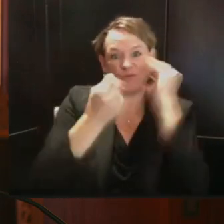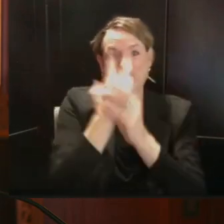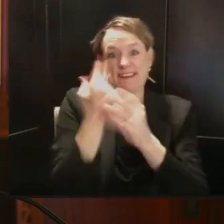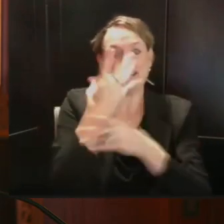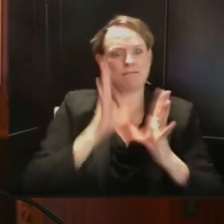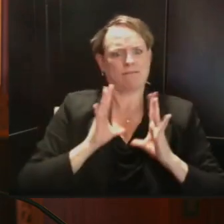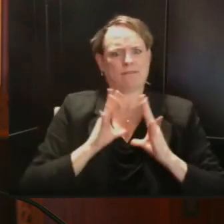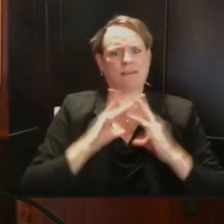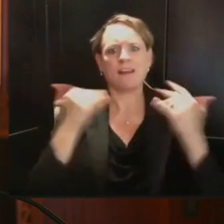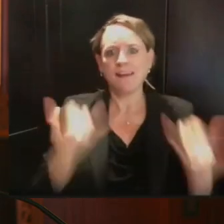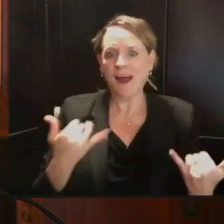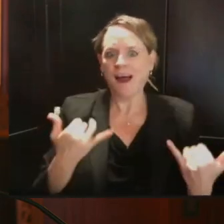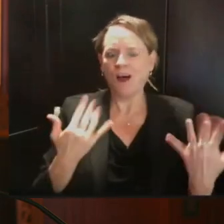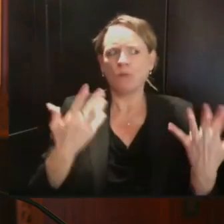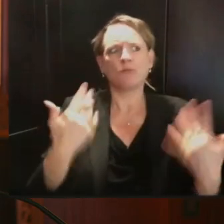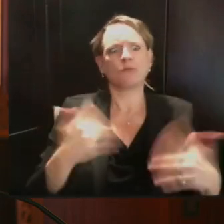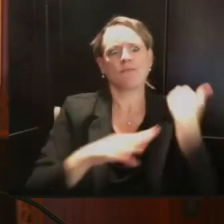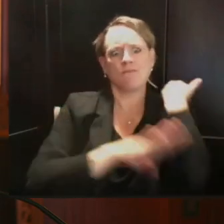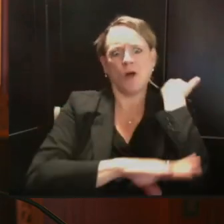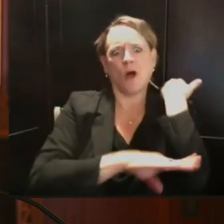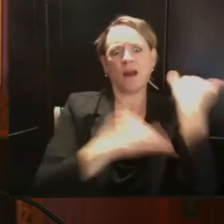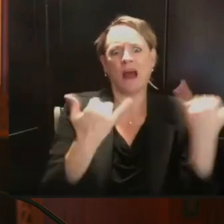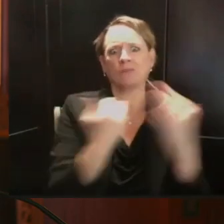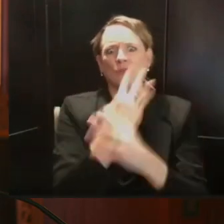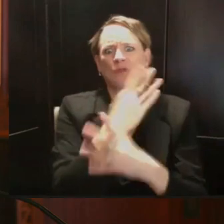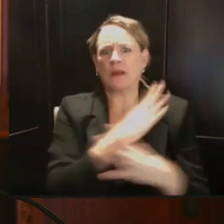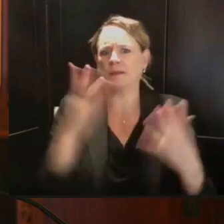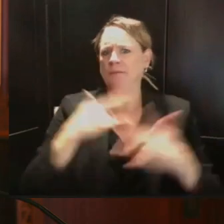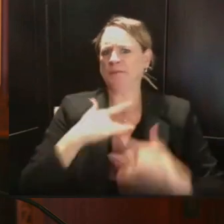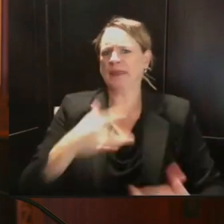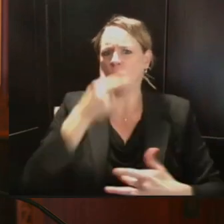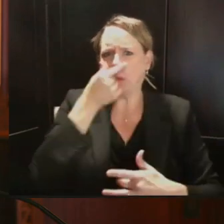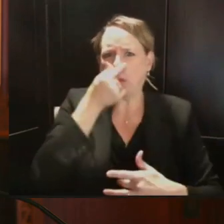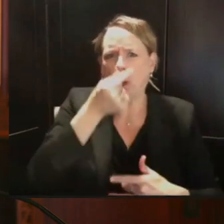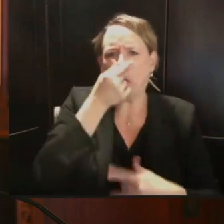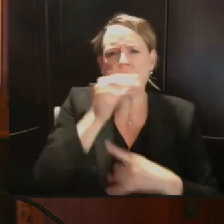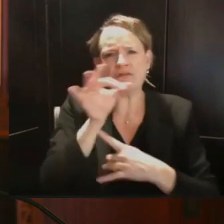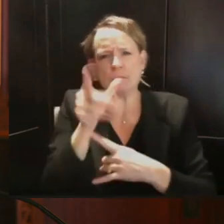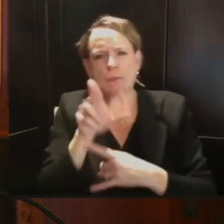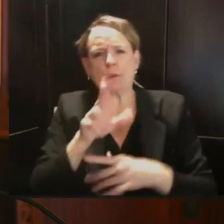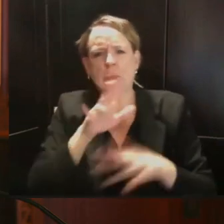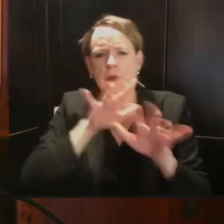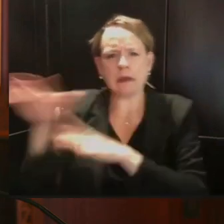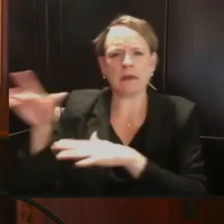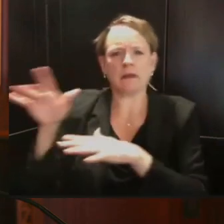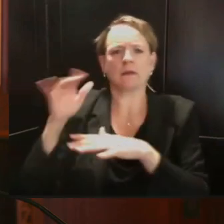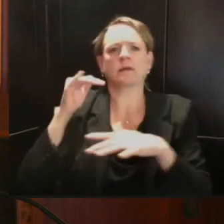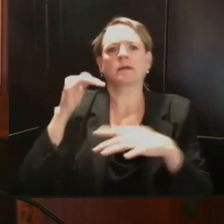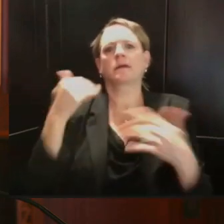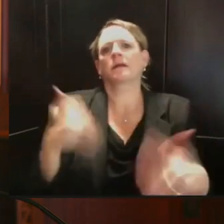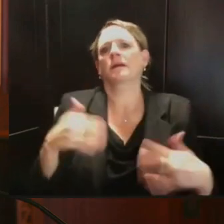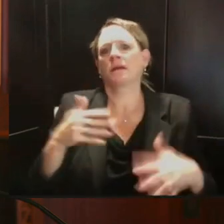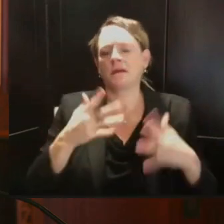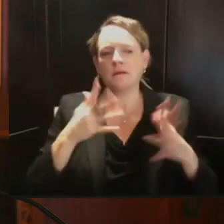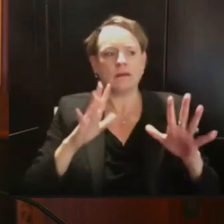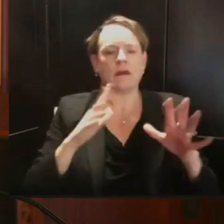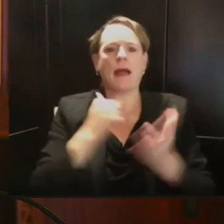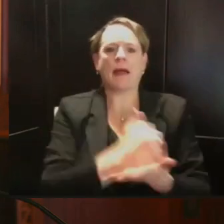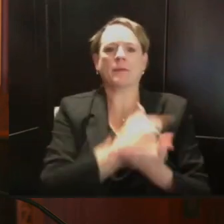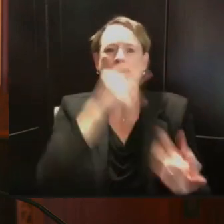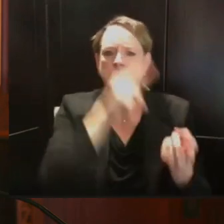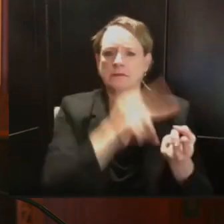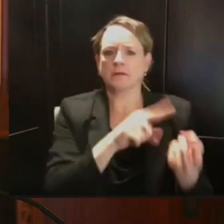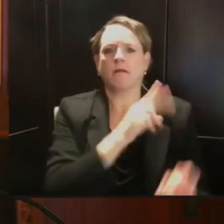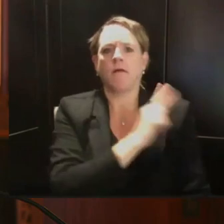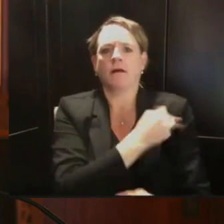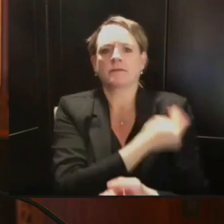each other and our health care system. Thank you, Wisconsin, for your commitment to redouble our efforts, keep